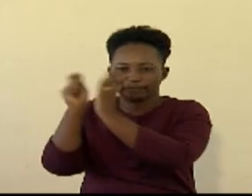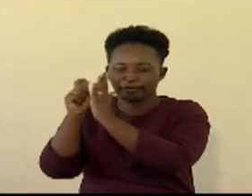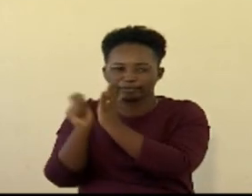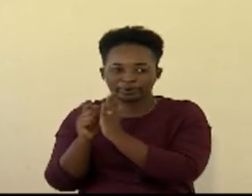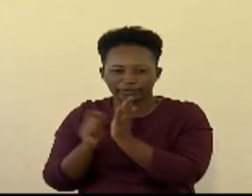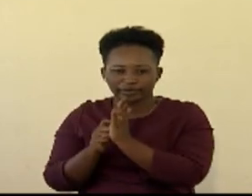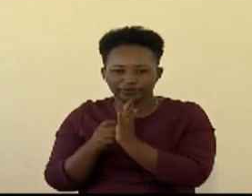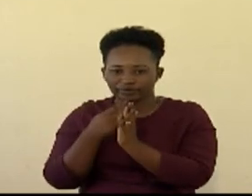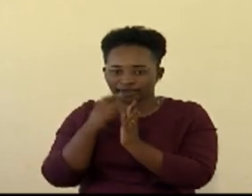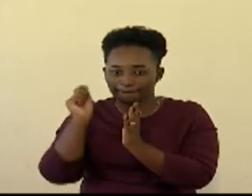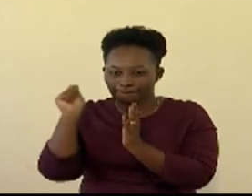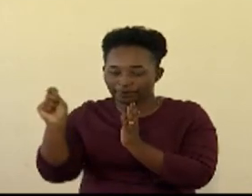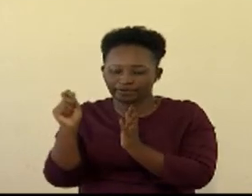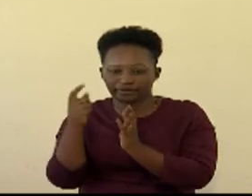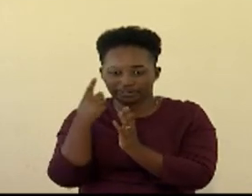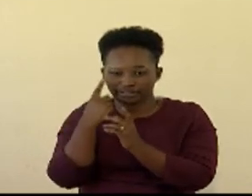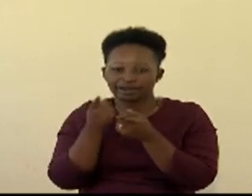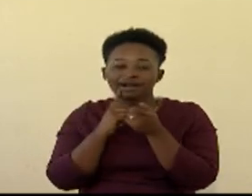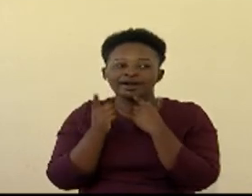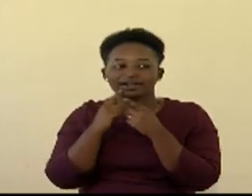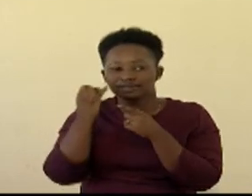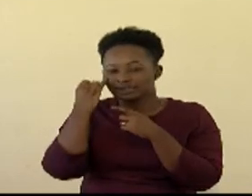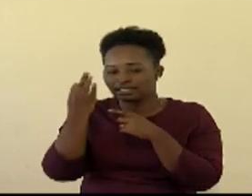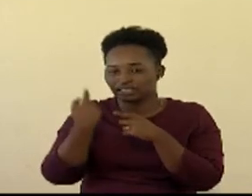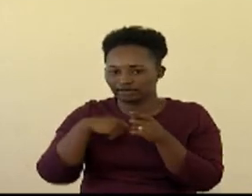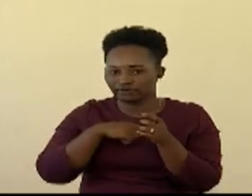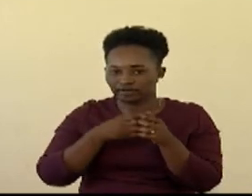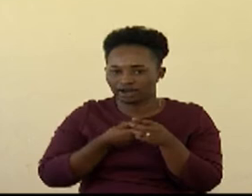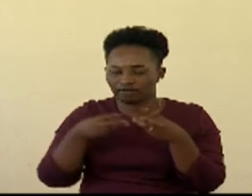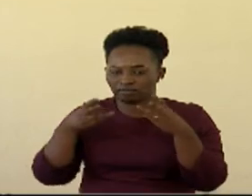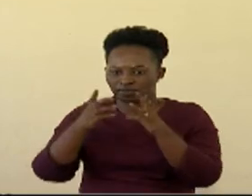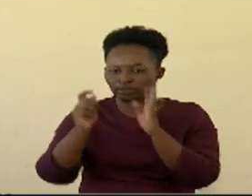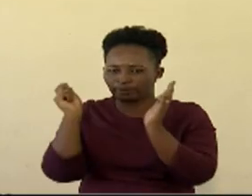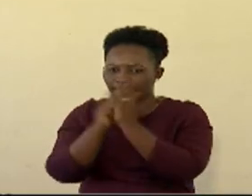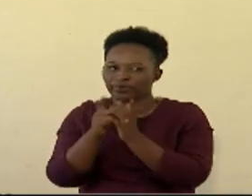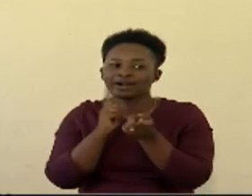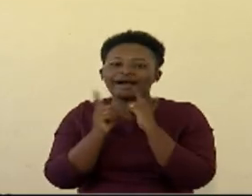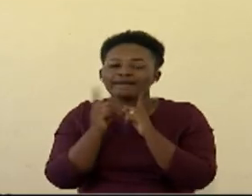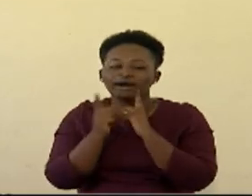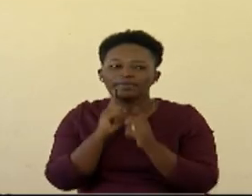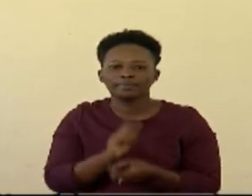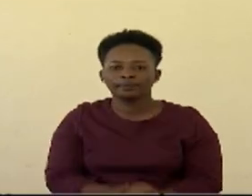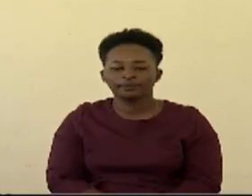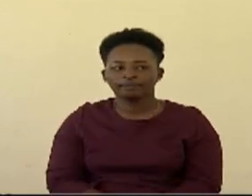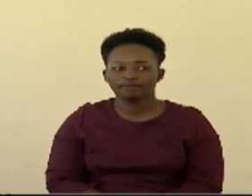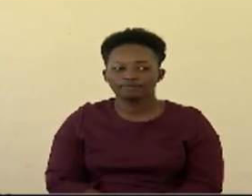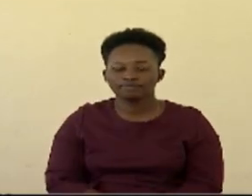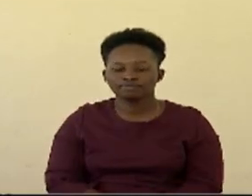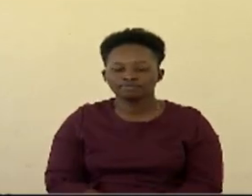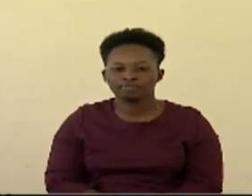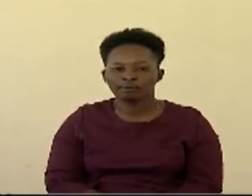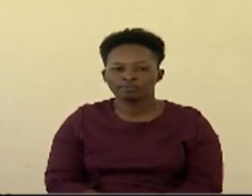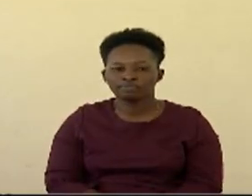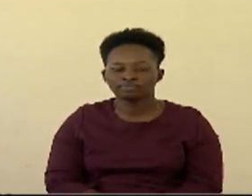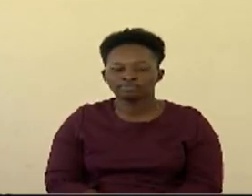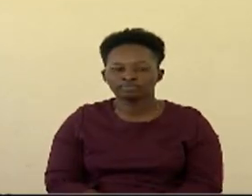maybe I change the color let me see if we have an option for color let's use